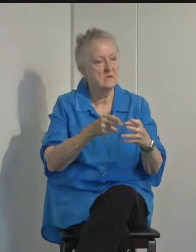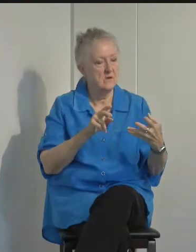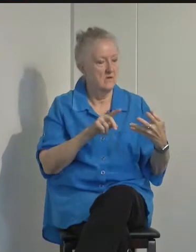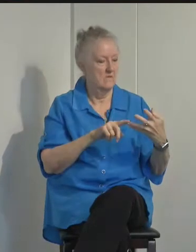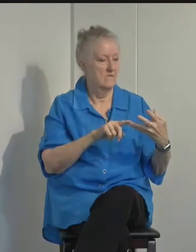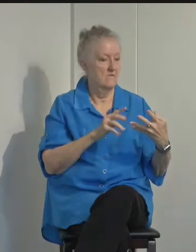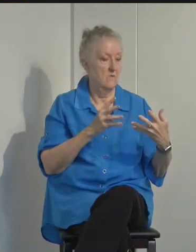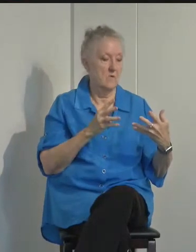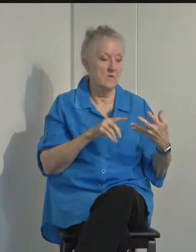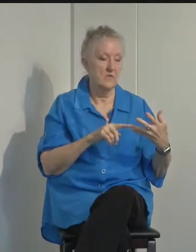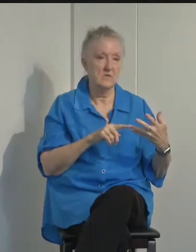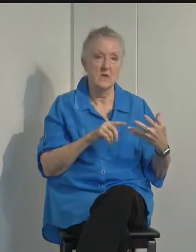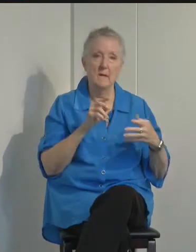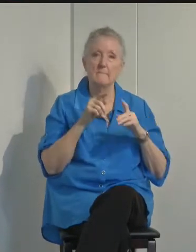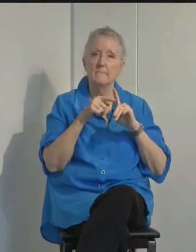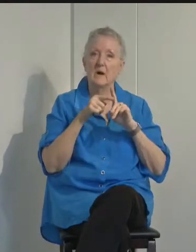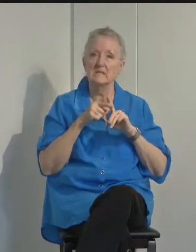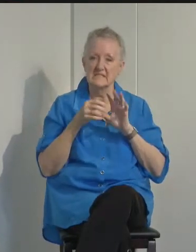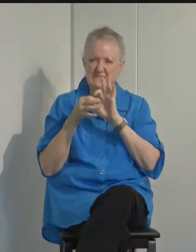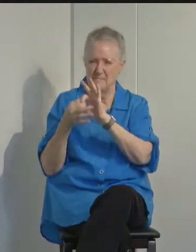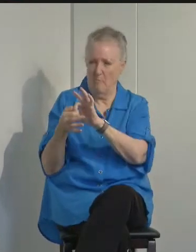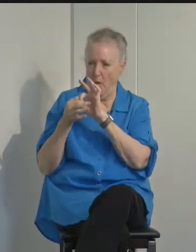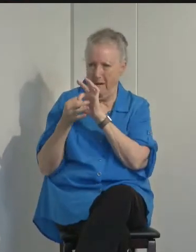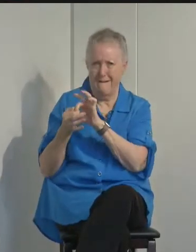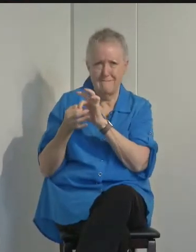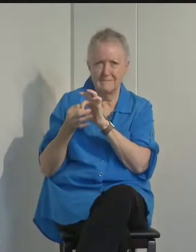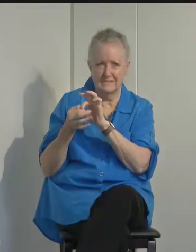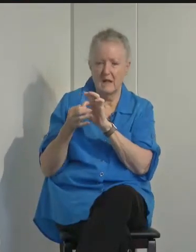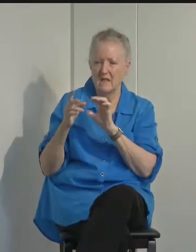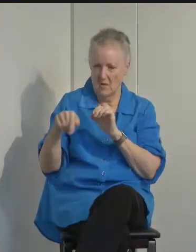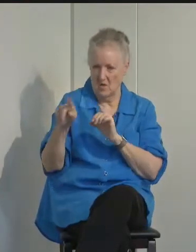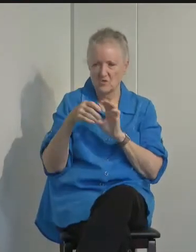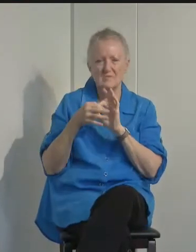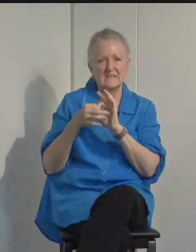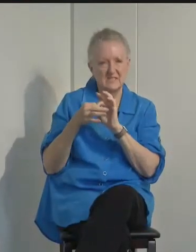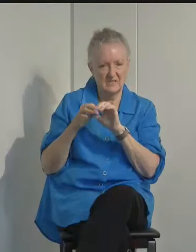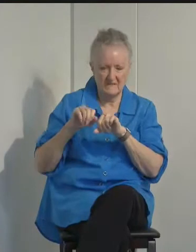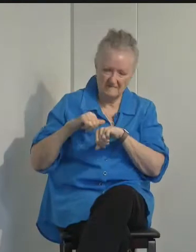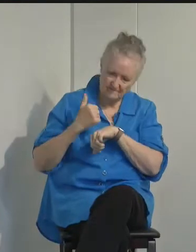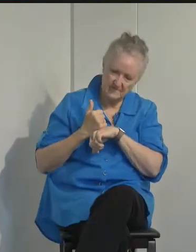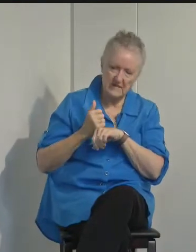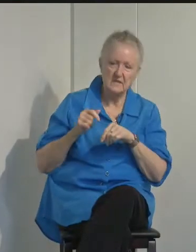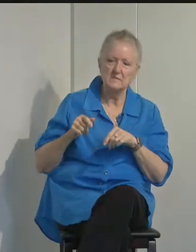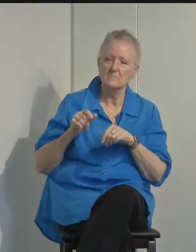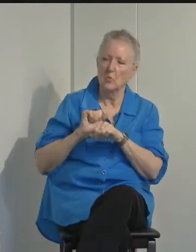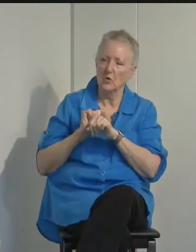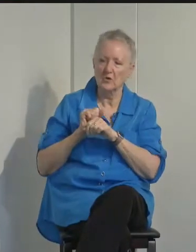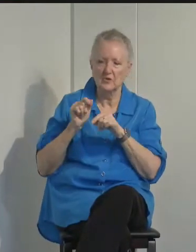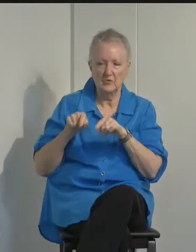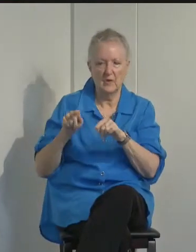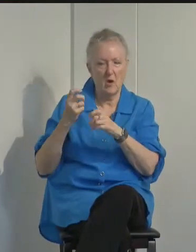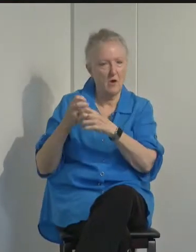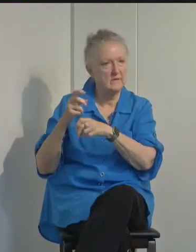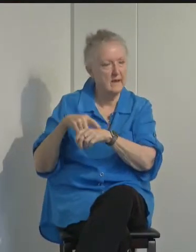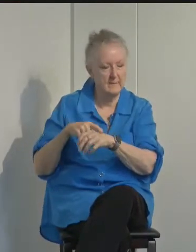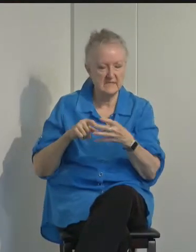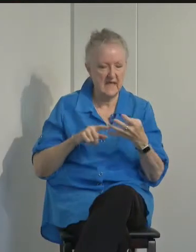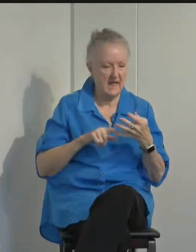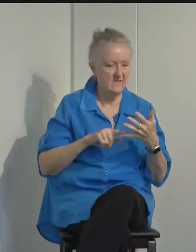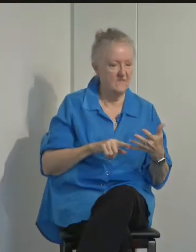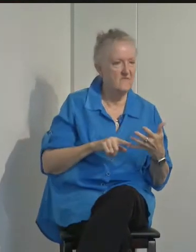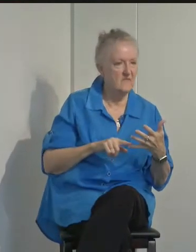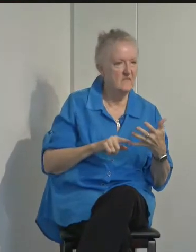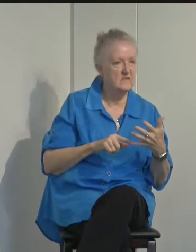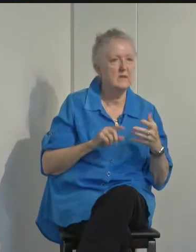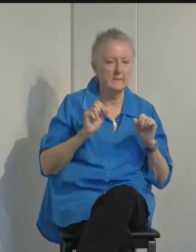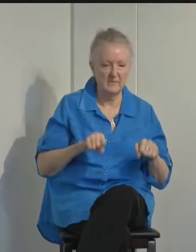Four, positive bonds, those relationships that form during hard times. And fifth, the ability to